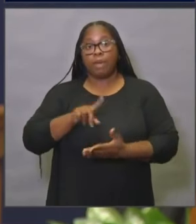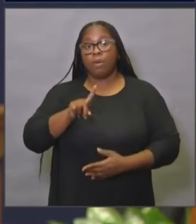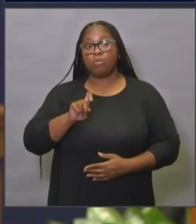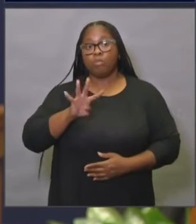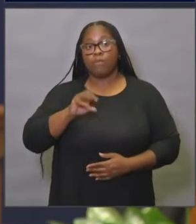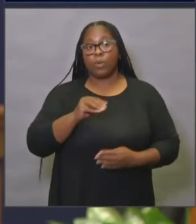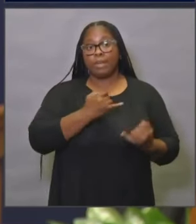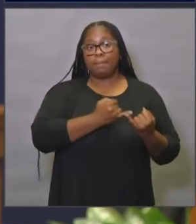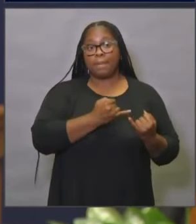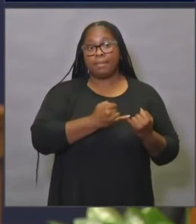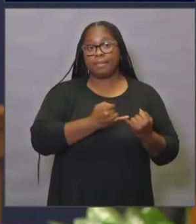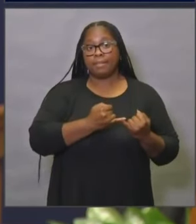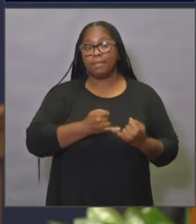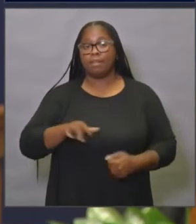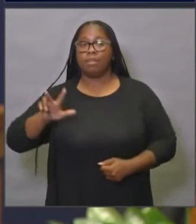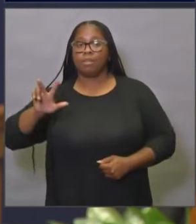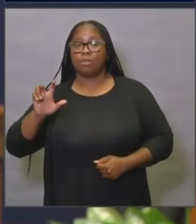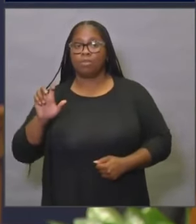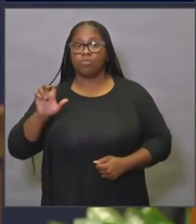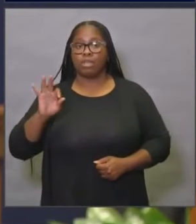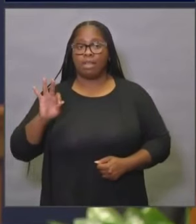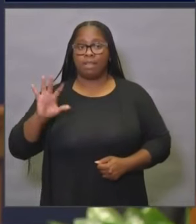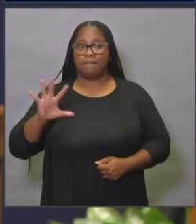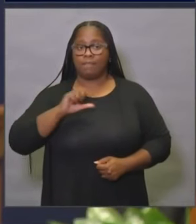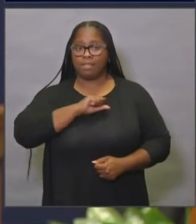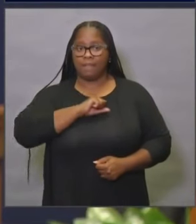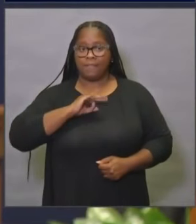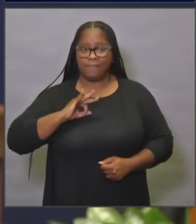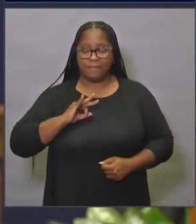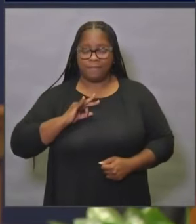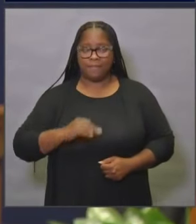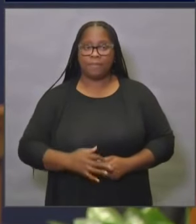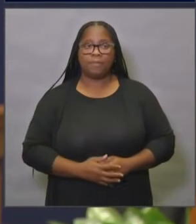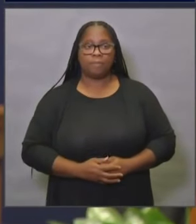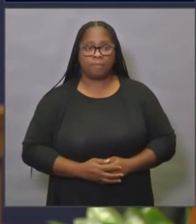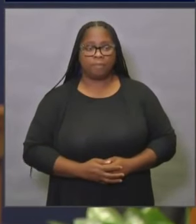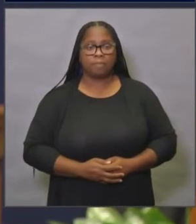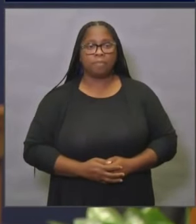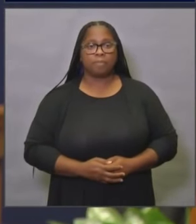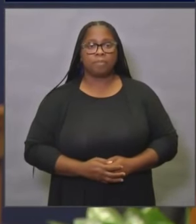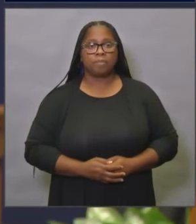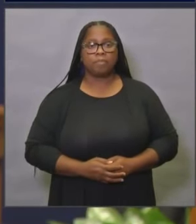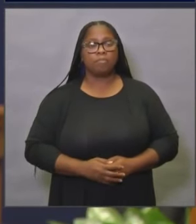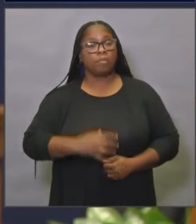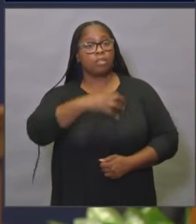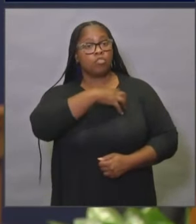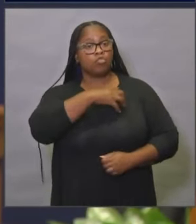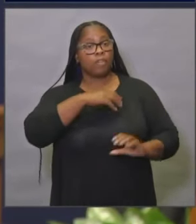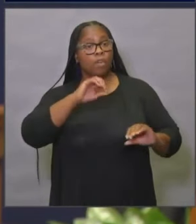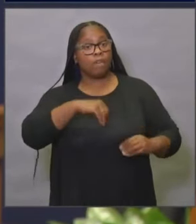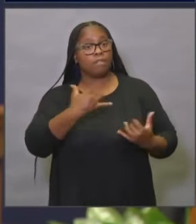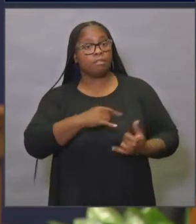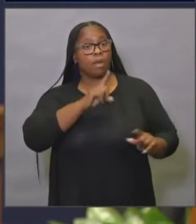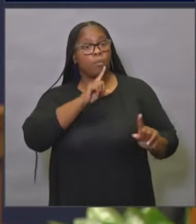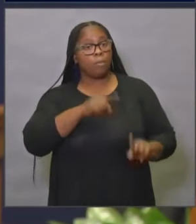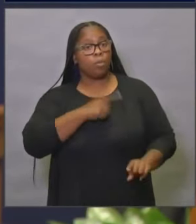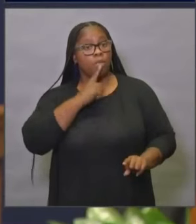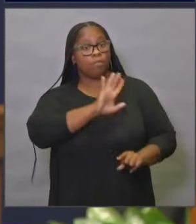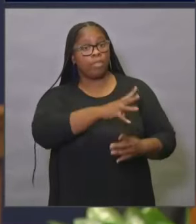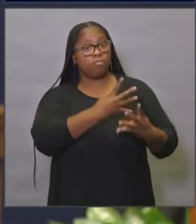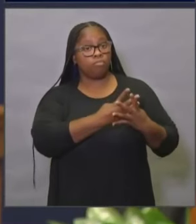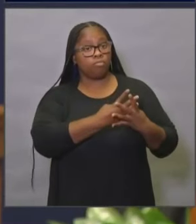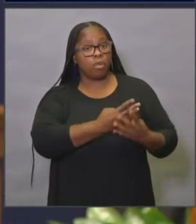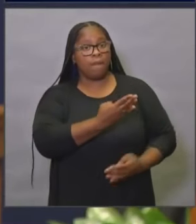who are incarcerated, and 395 among staff. The Sheriff's Office is reporting for their facilities